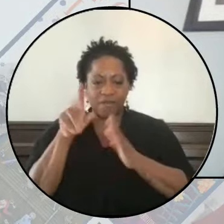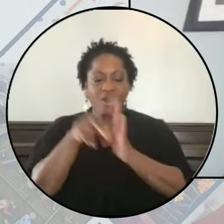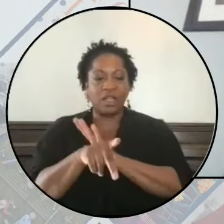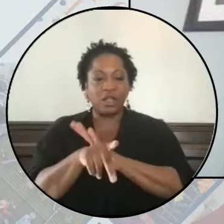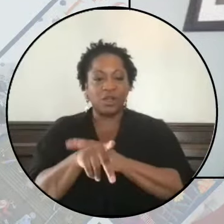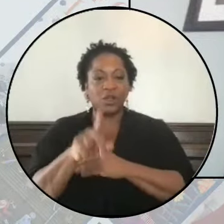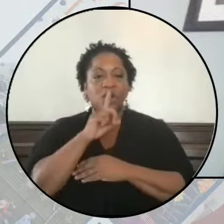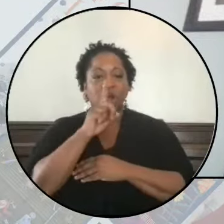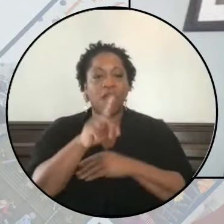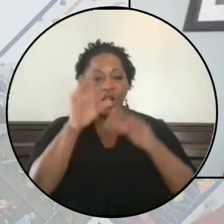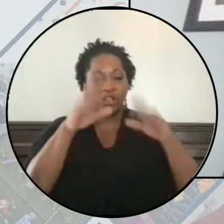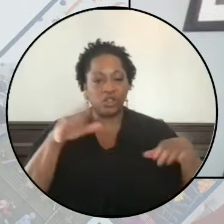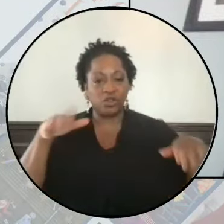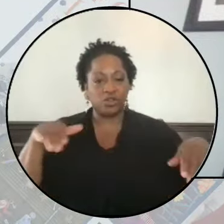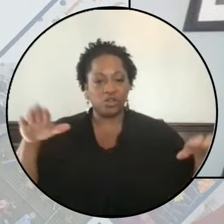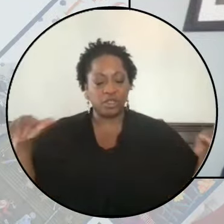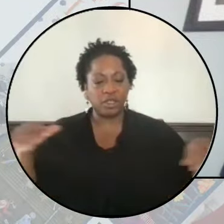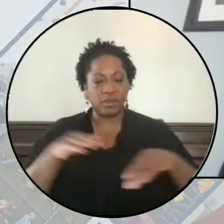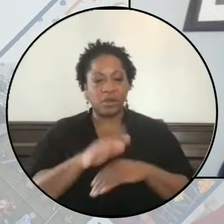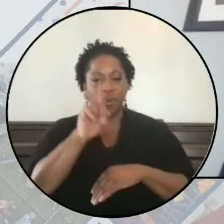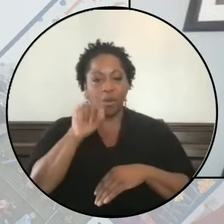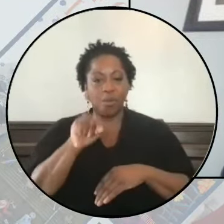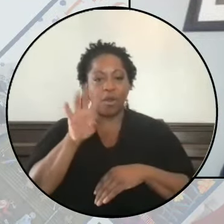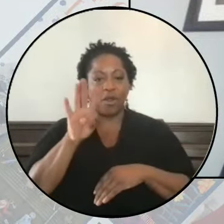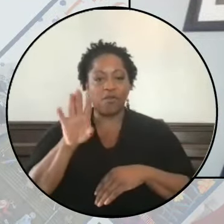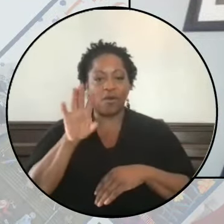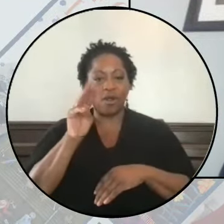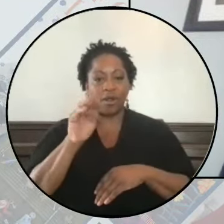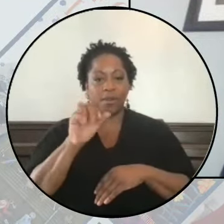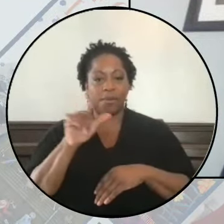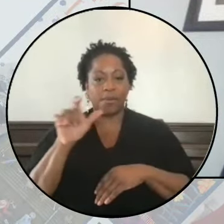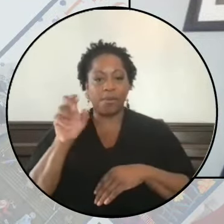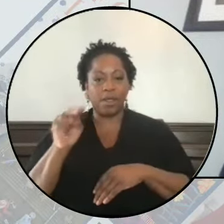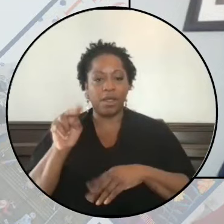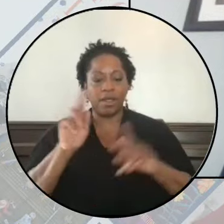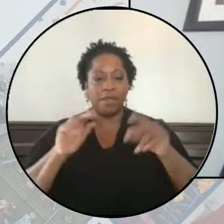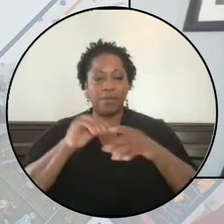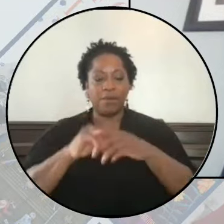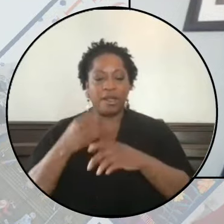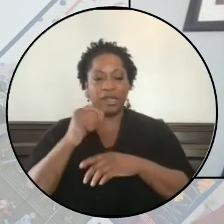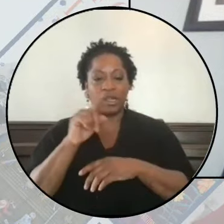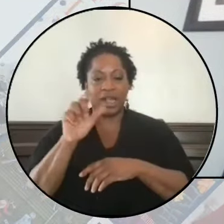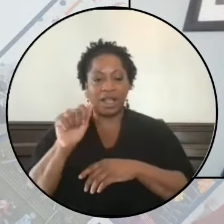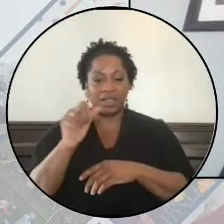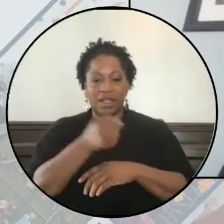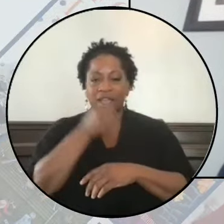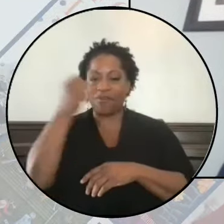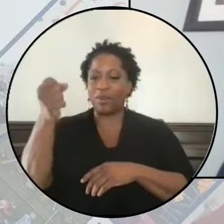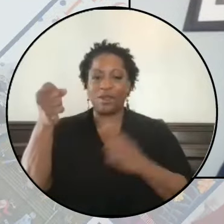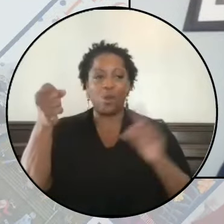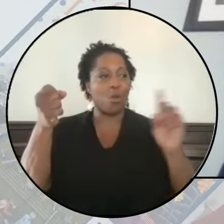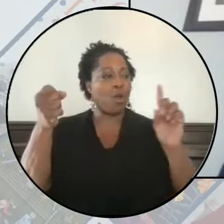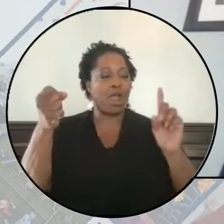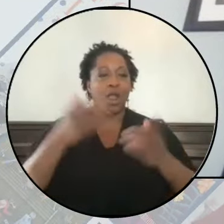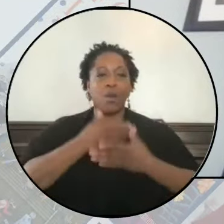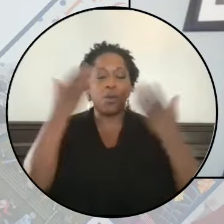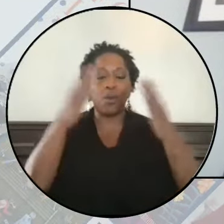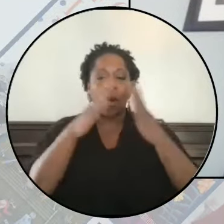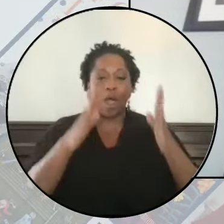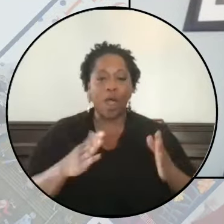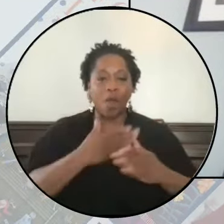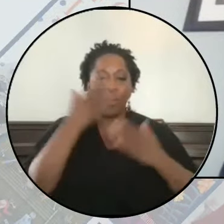children. 1.4 million people in Gaza have been displaced, meaning they are now houseless.